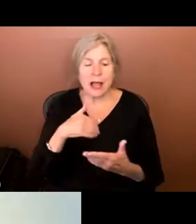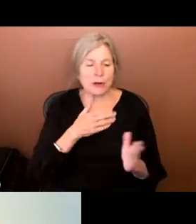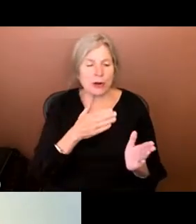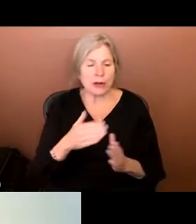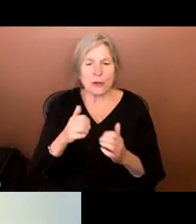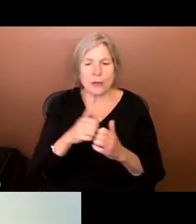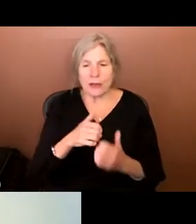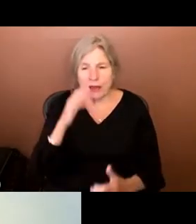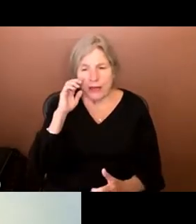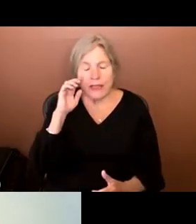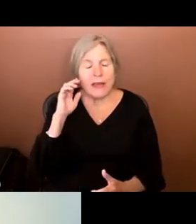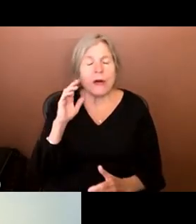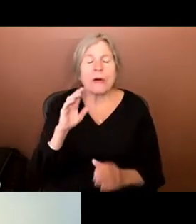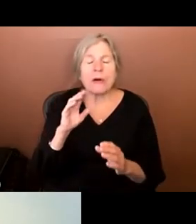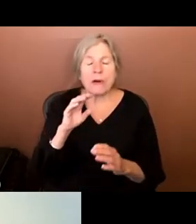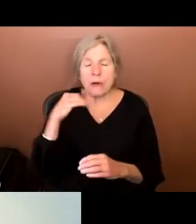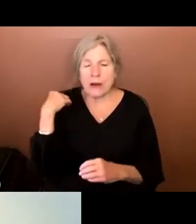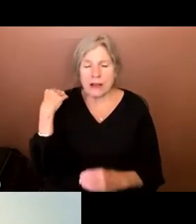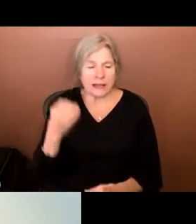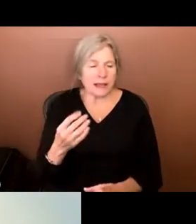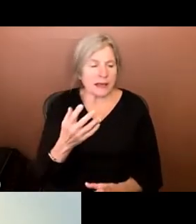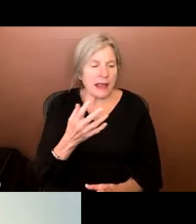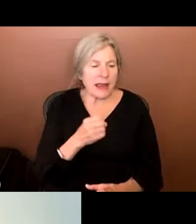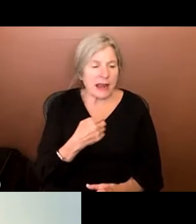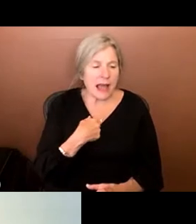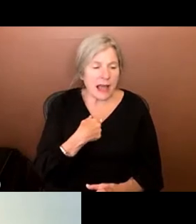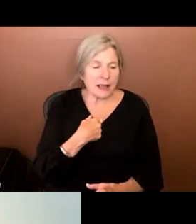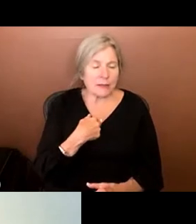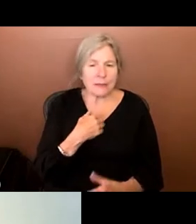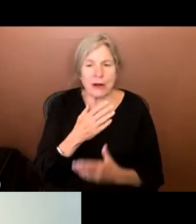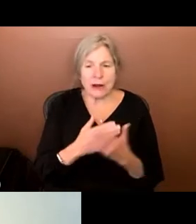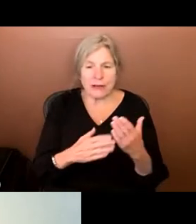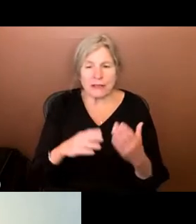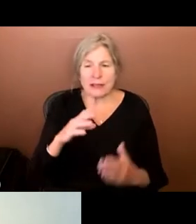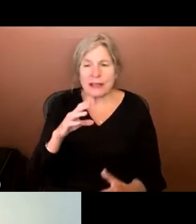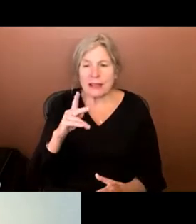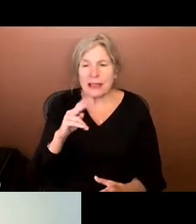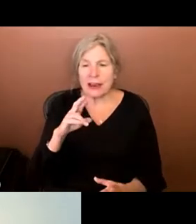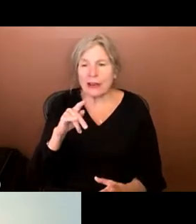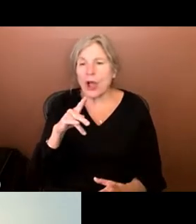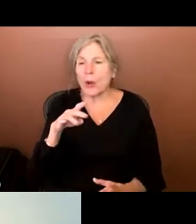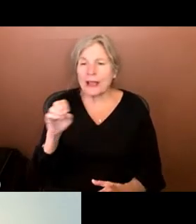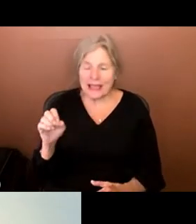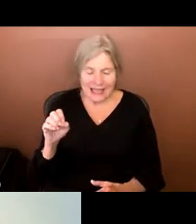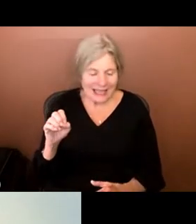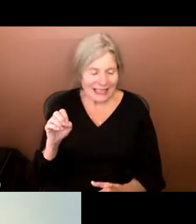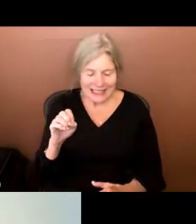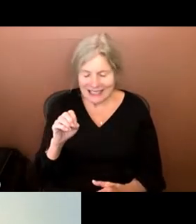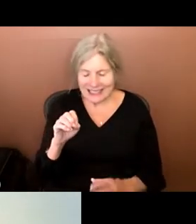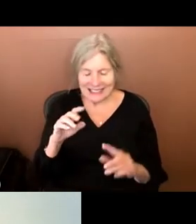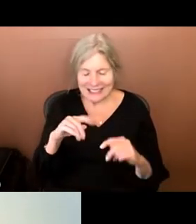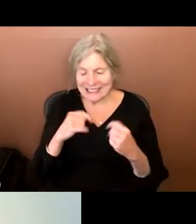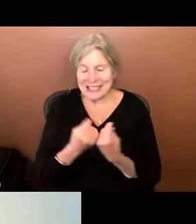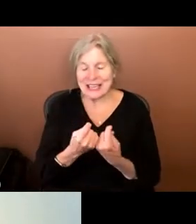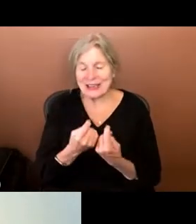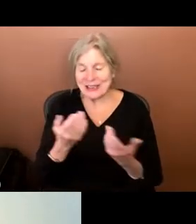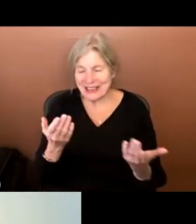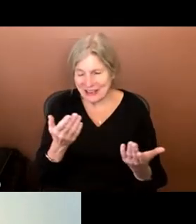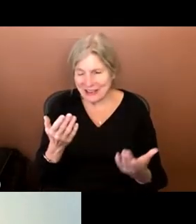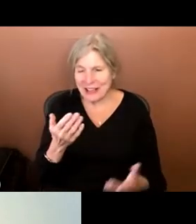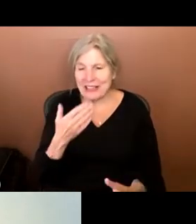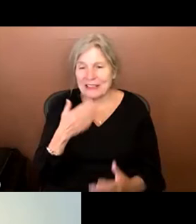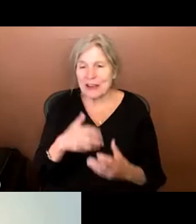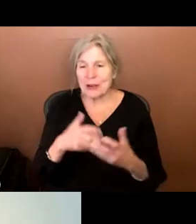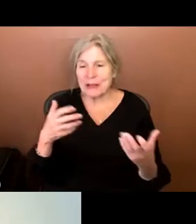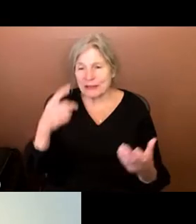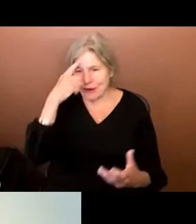Portland Zine Symposium, and I'm a pillar of the local karaoke community during times when karaoke exists. Thanks very